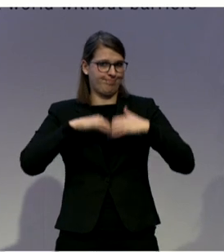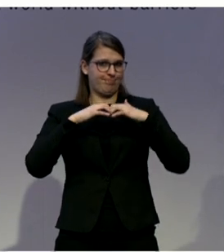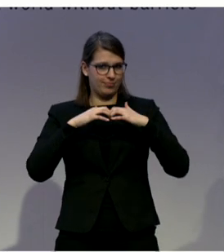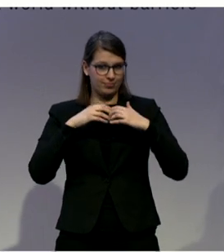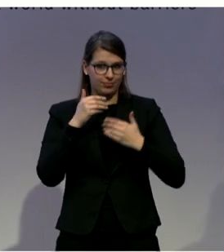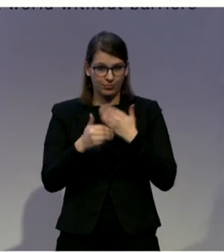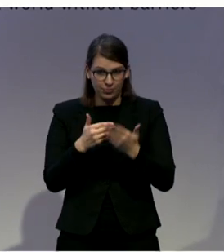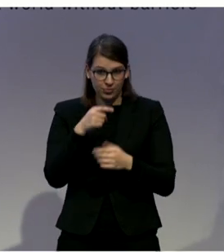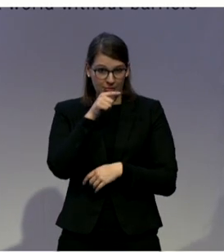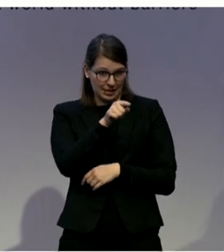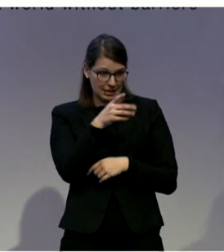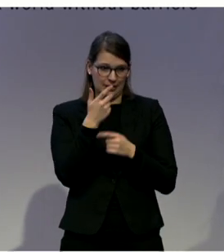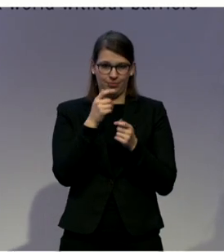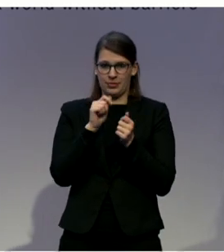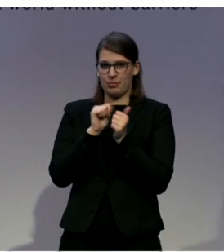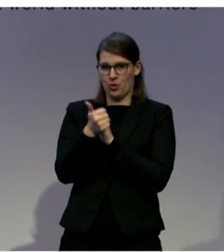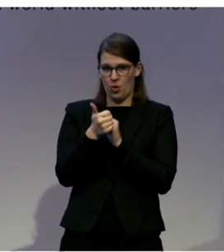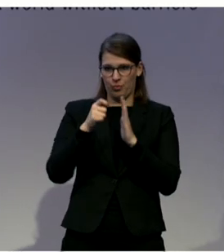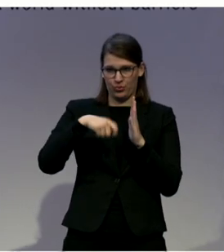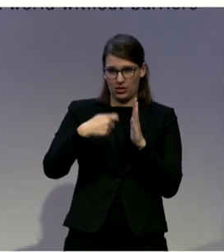Sorry,